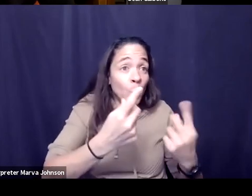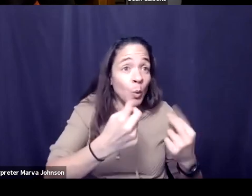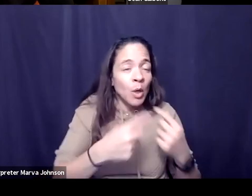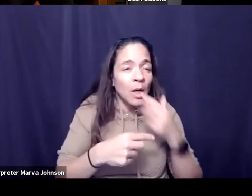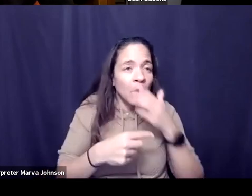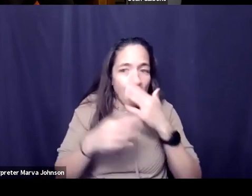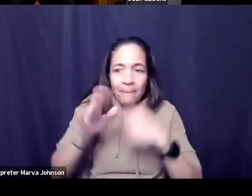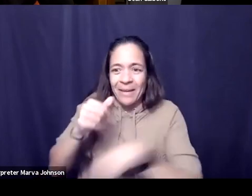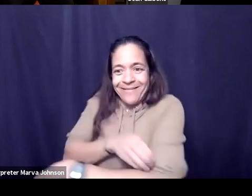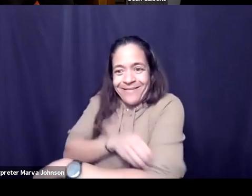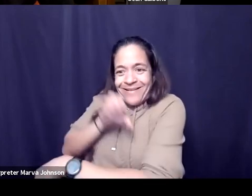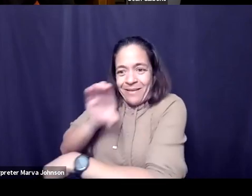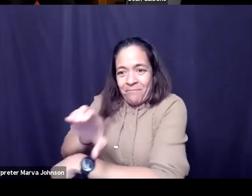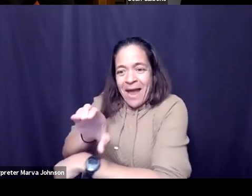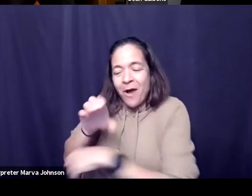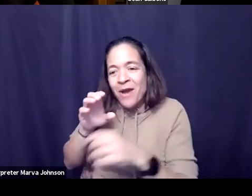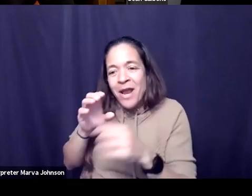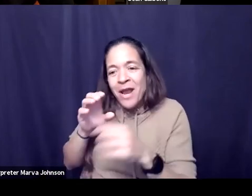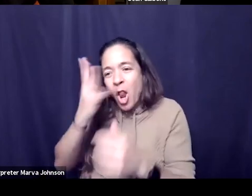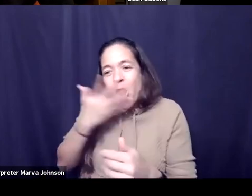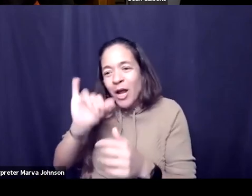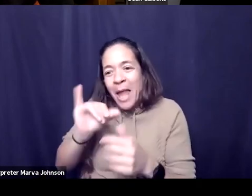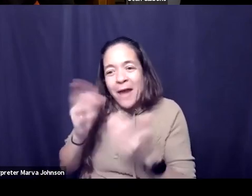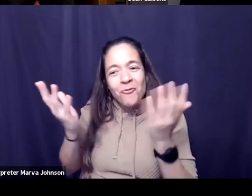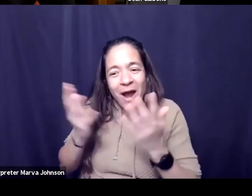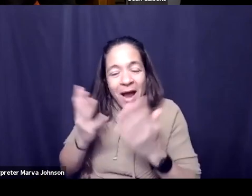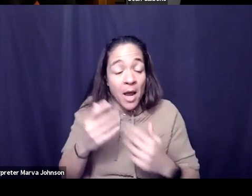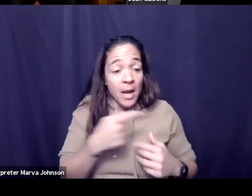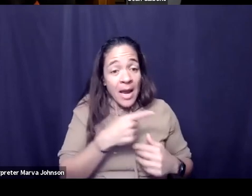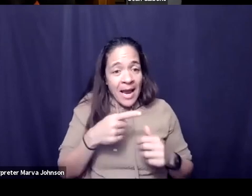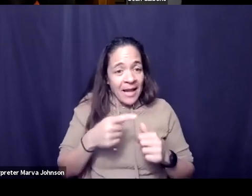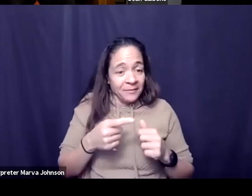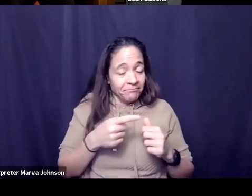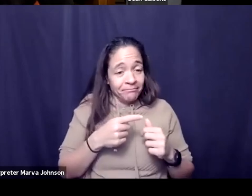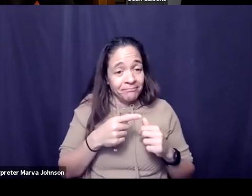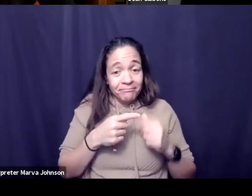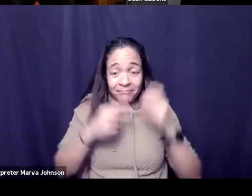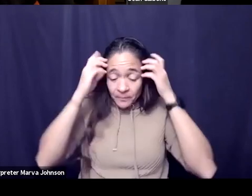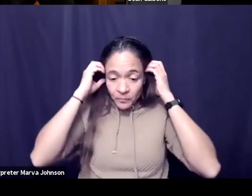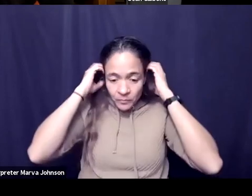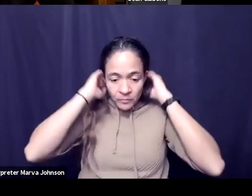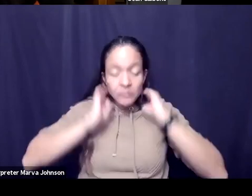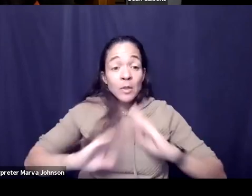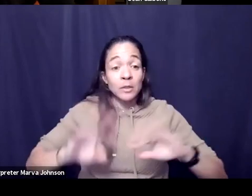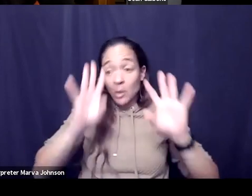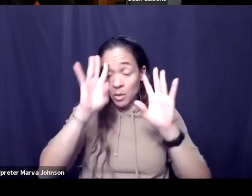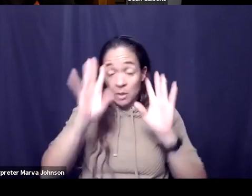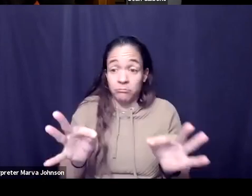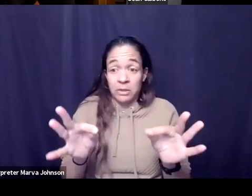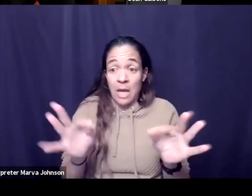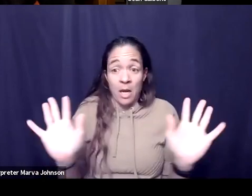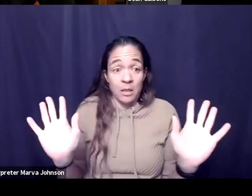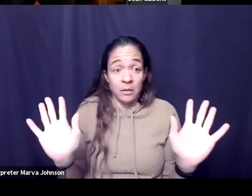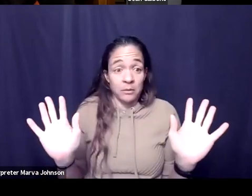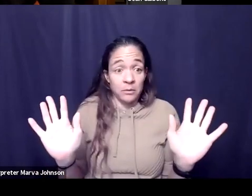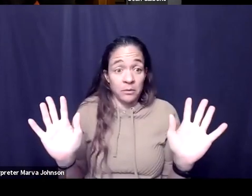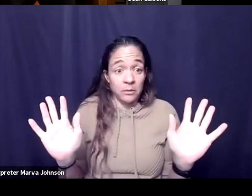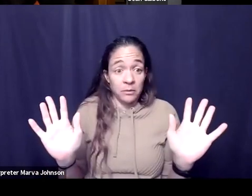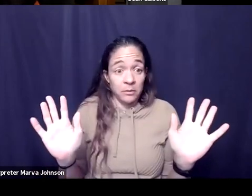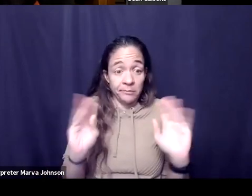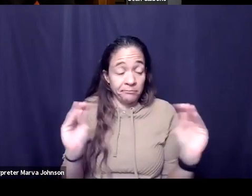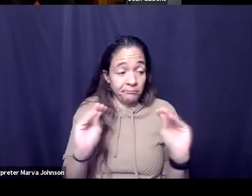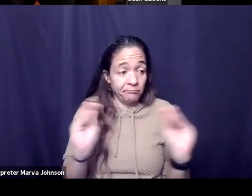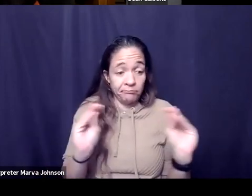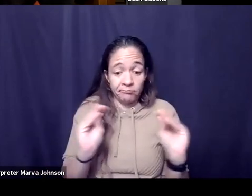like you know that's why that was their original hunch and then they decided on all right well there's there's no substitute for action right now there's no